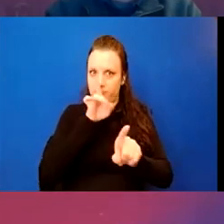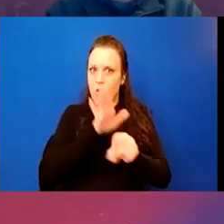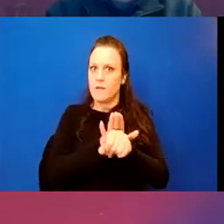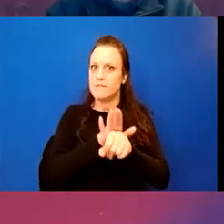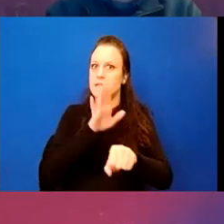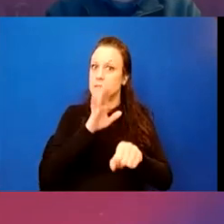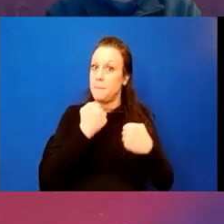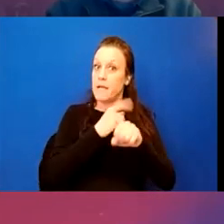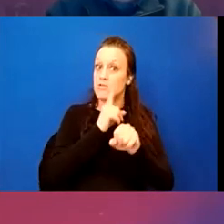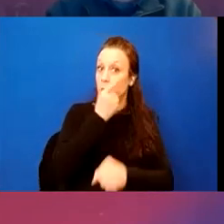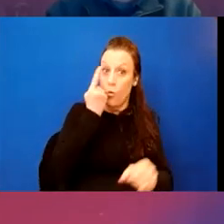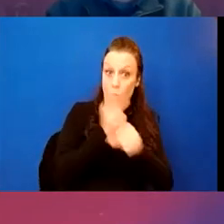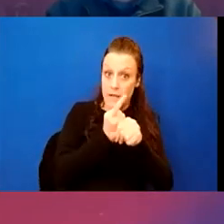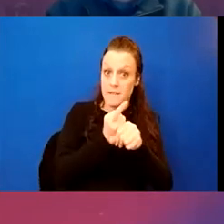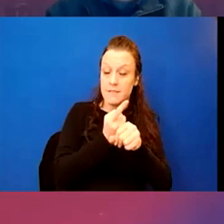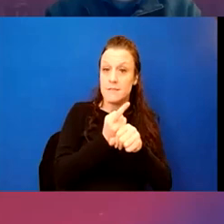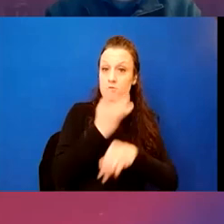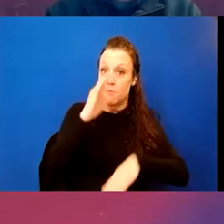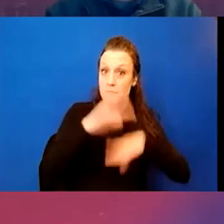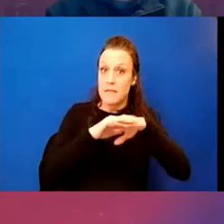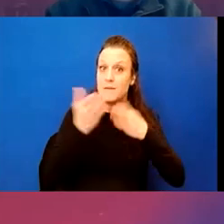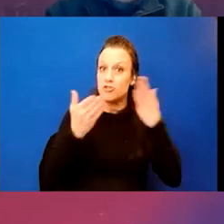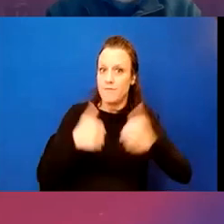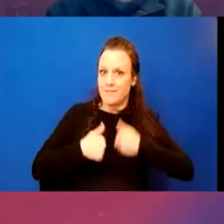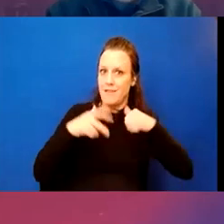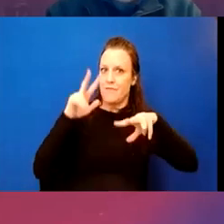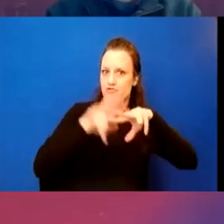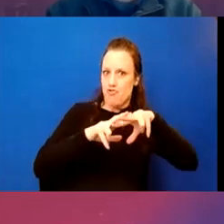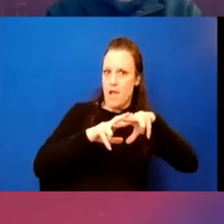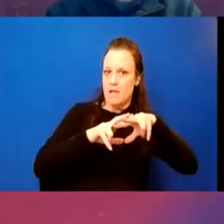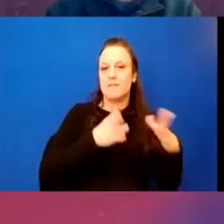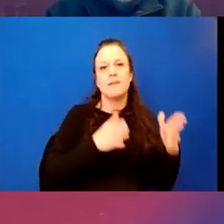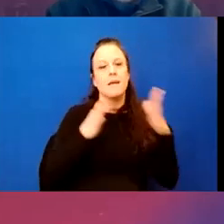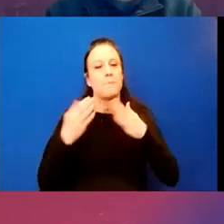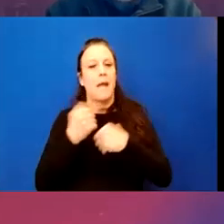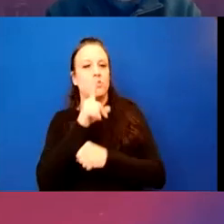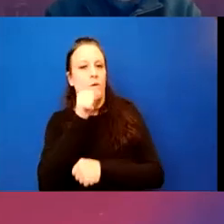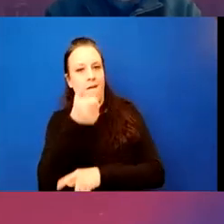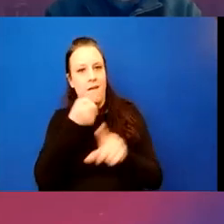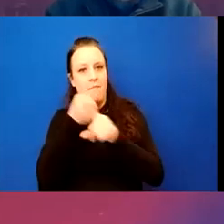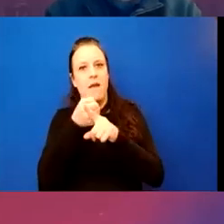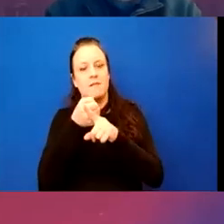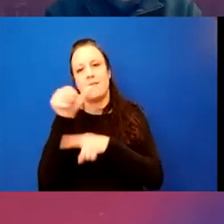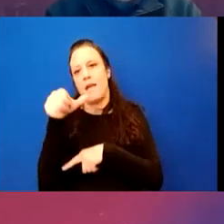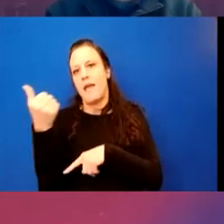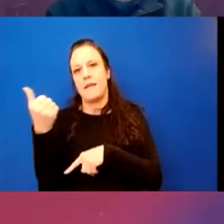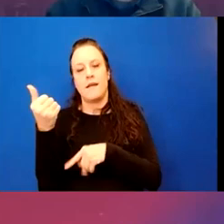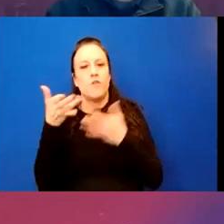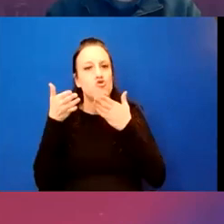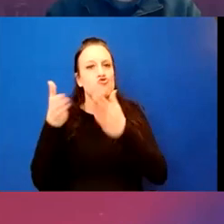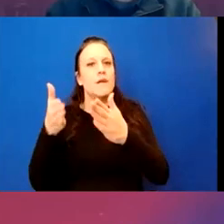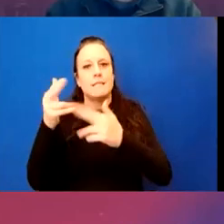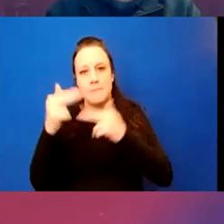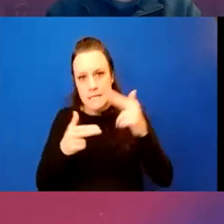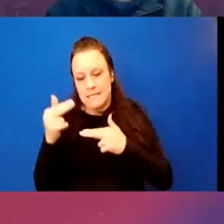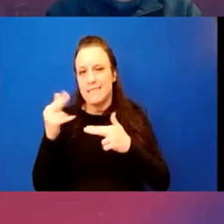a, make sure we got it right to maximize the service life of the track and B to make sure we weren't impacting any of the, uh, streets, buildings